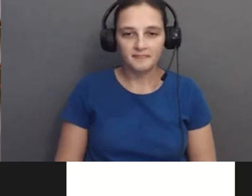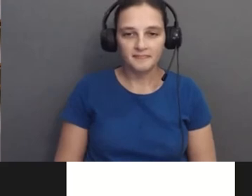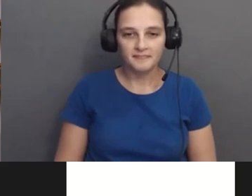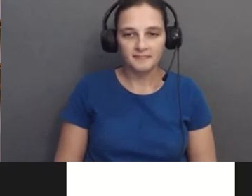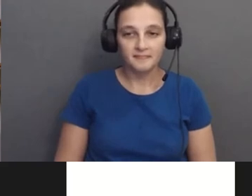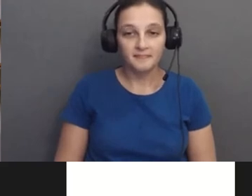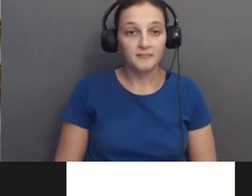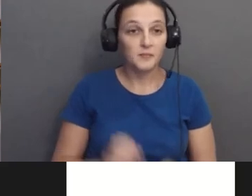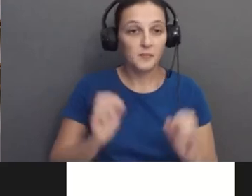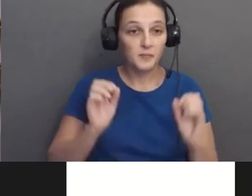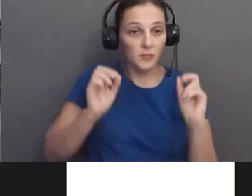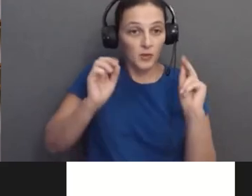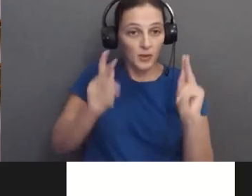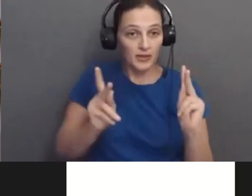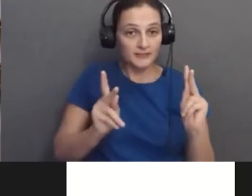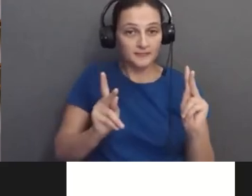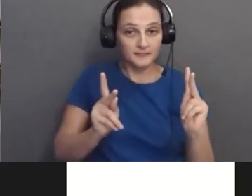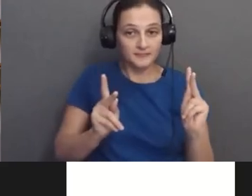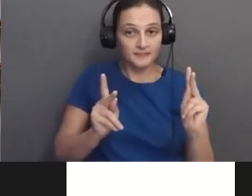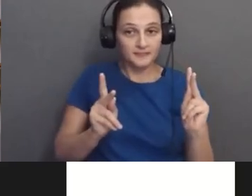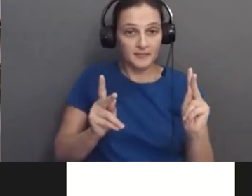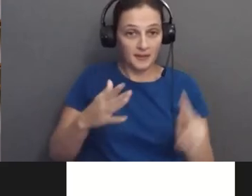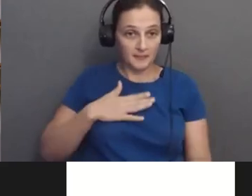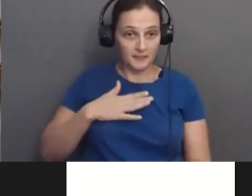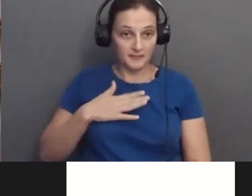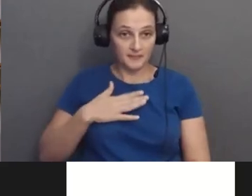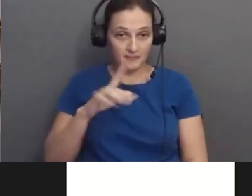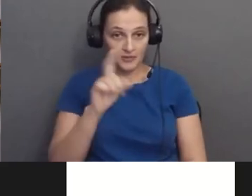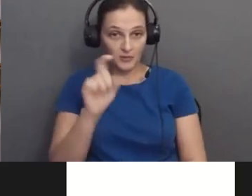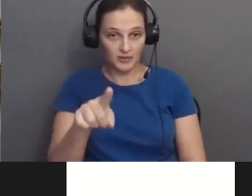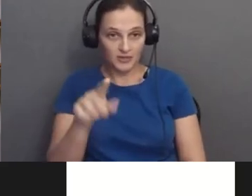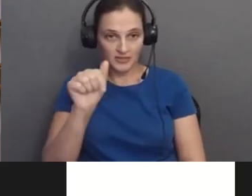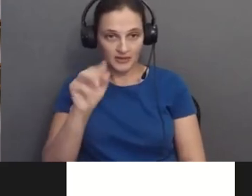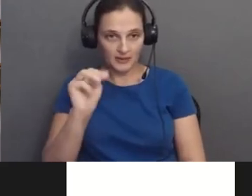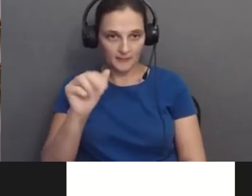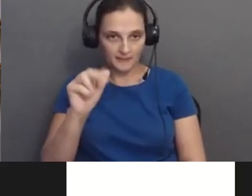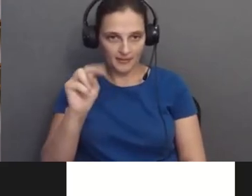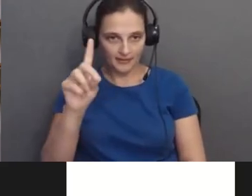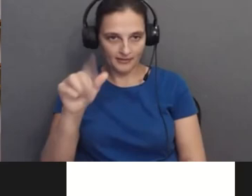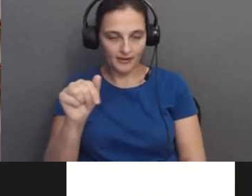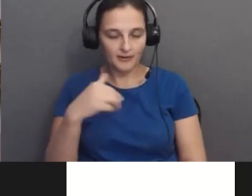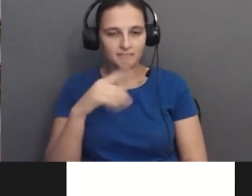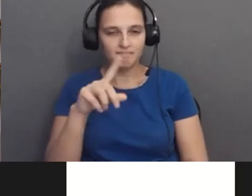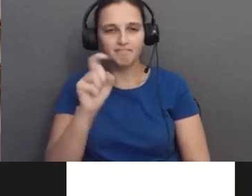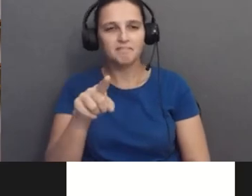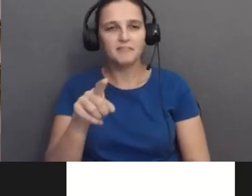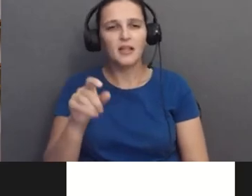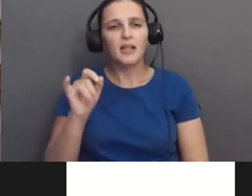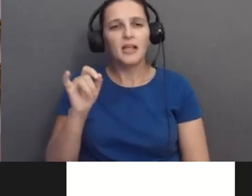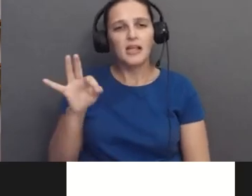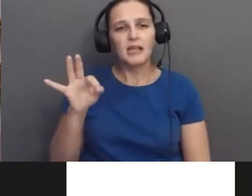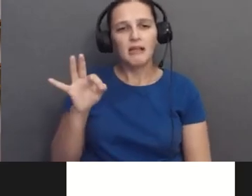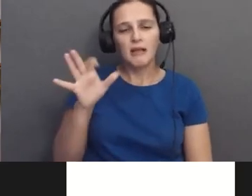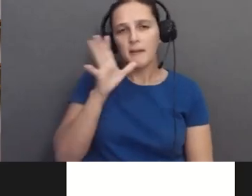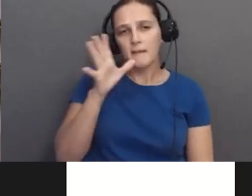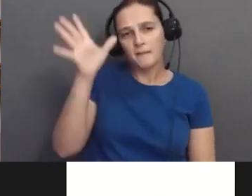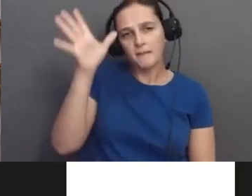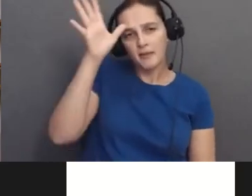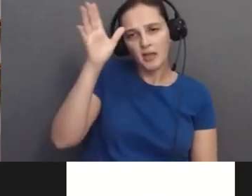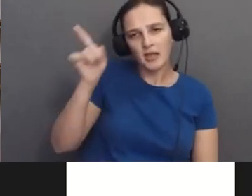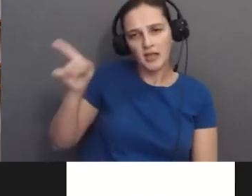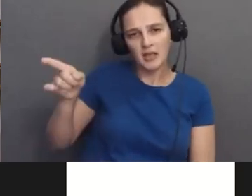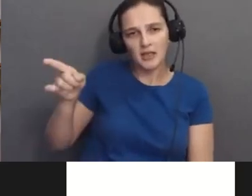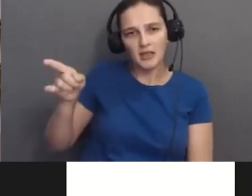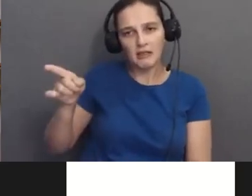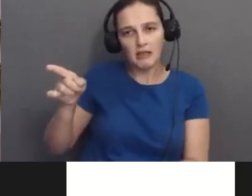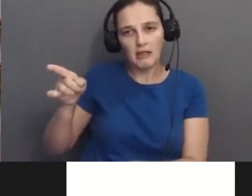Okay, so the other question that I have for you, Amanda, is if a parent feels like, you know, either they receive